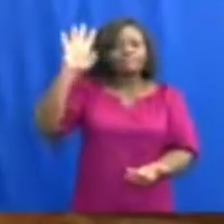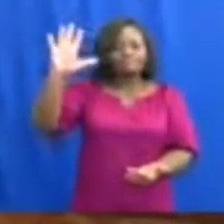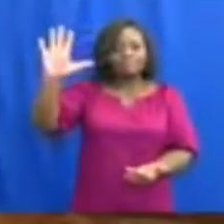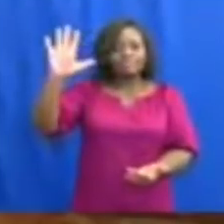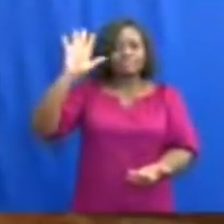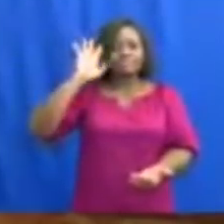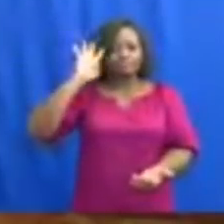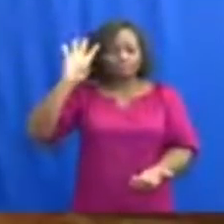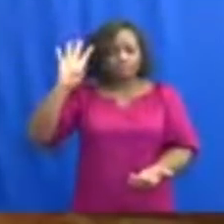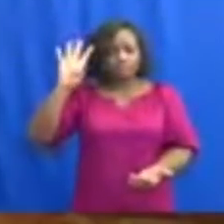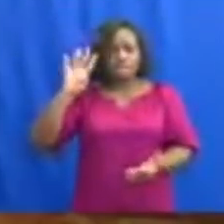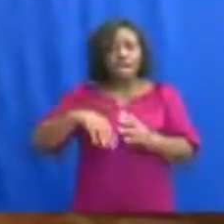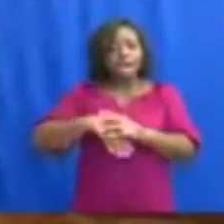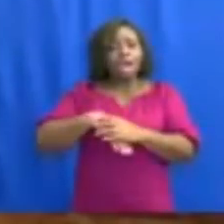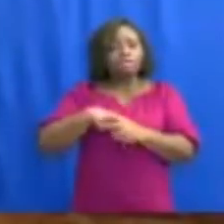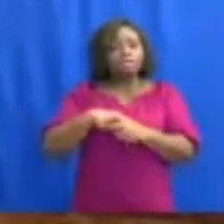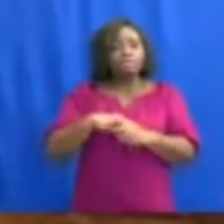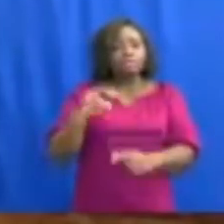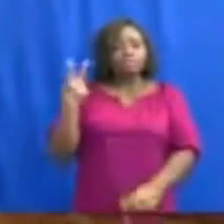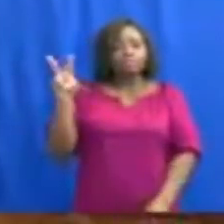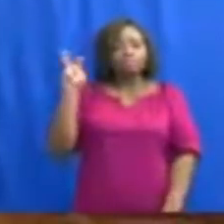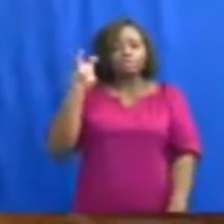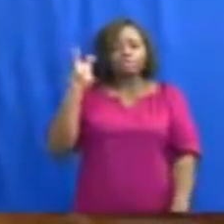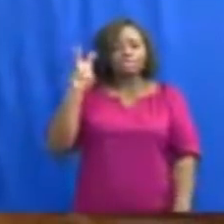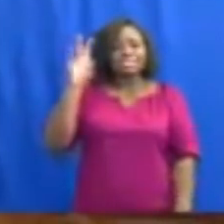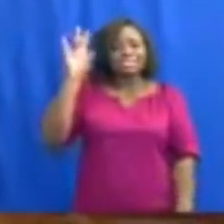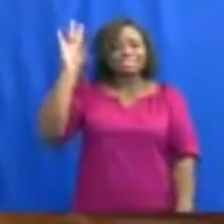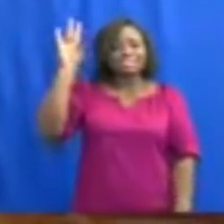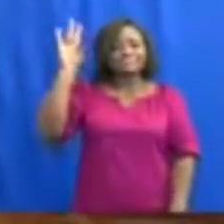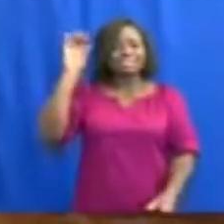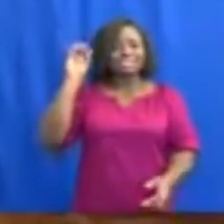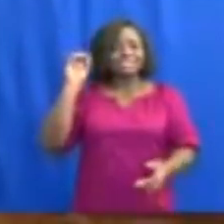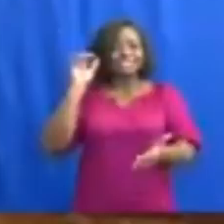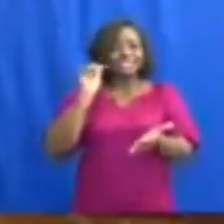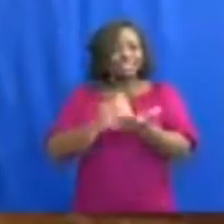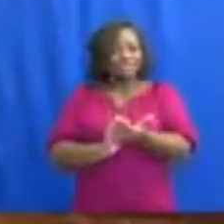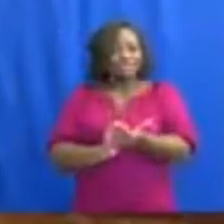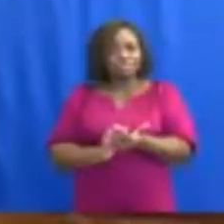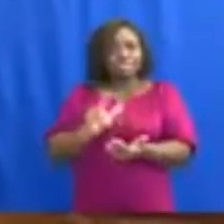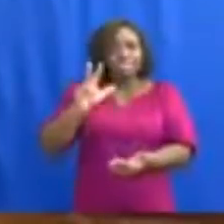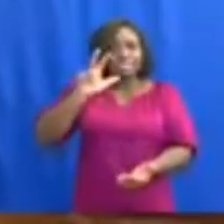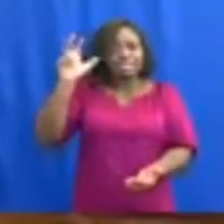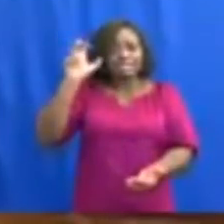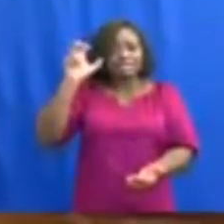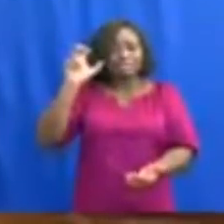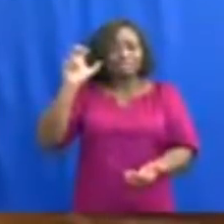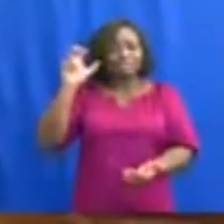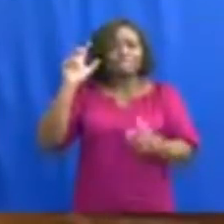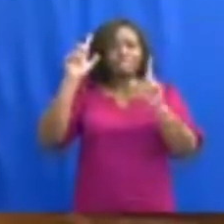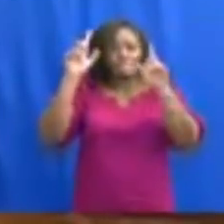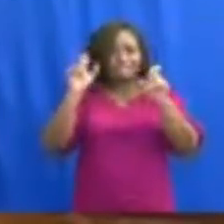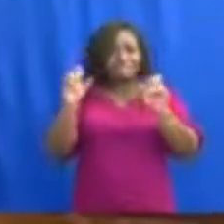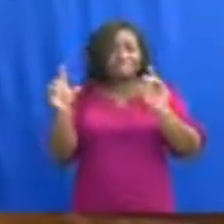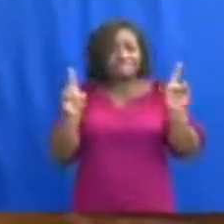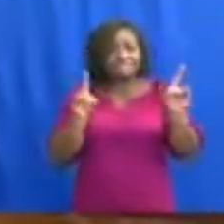out of the 270,300 tests conducted.